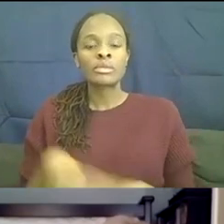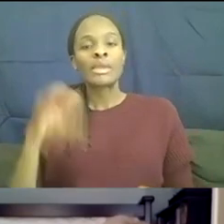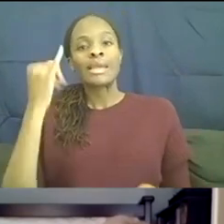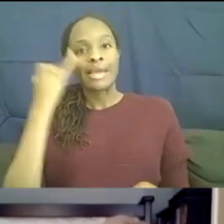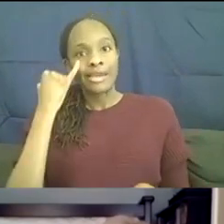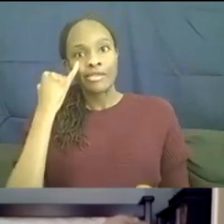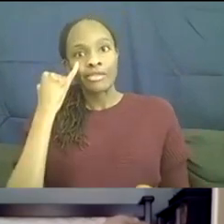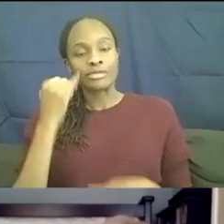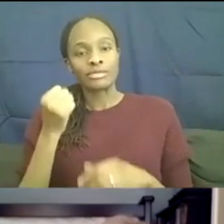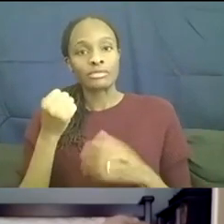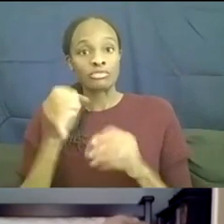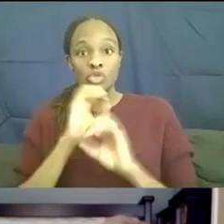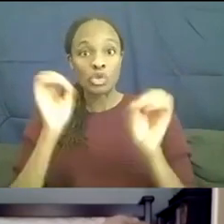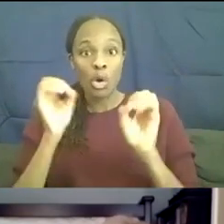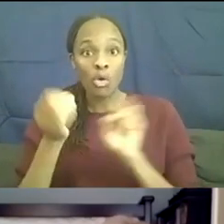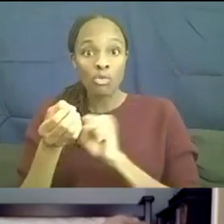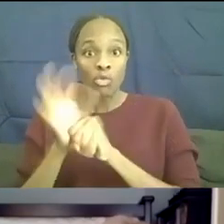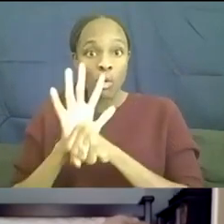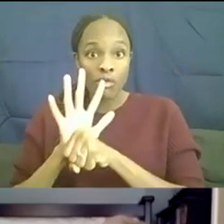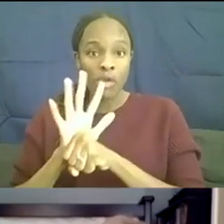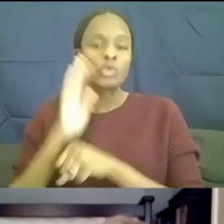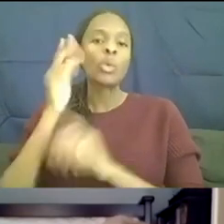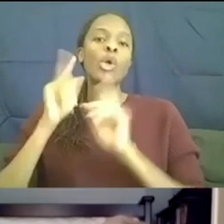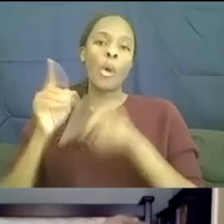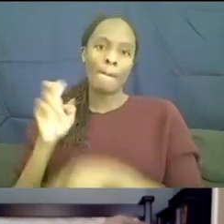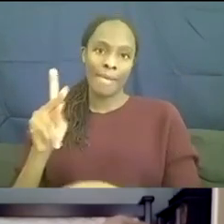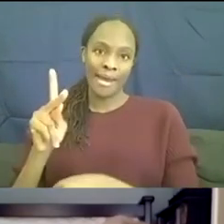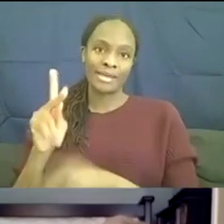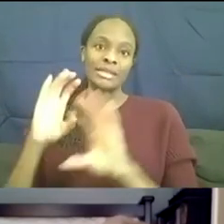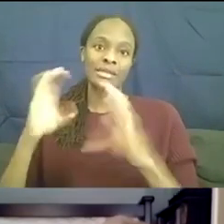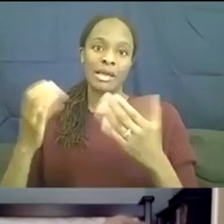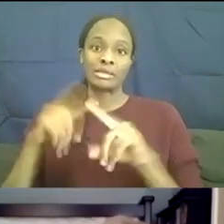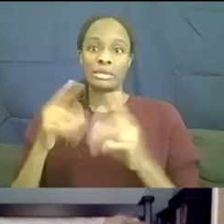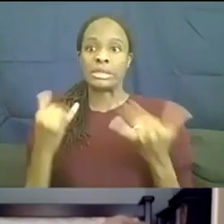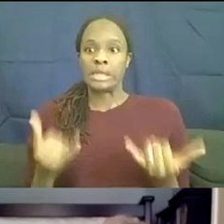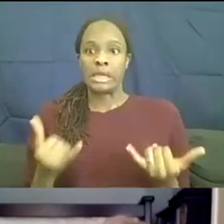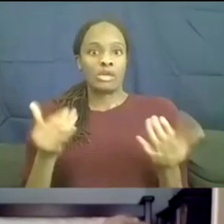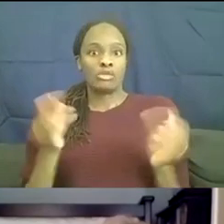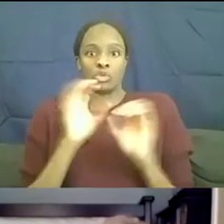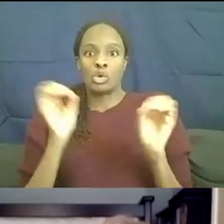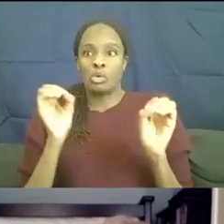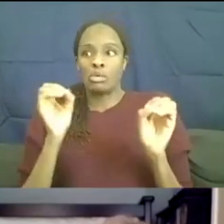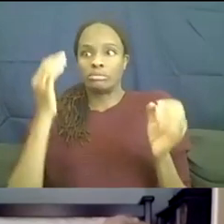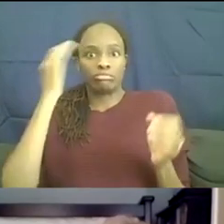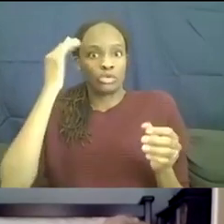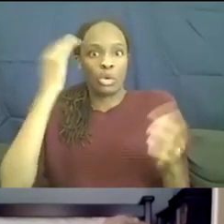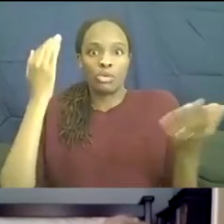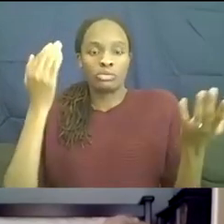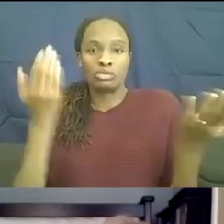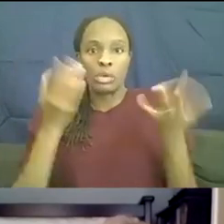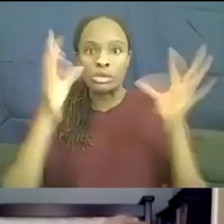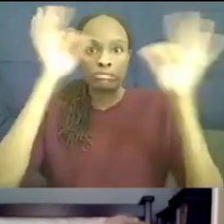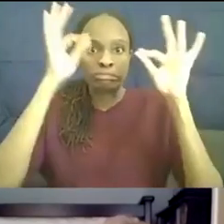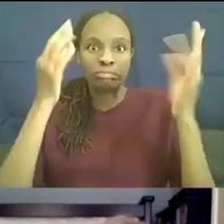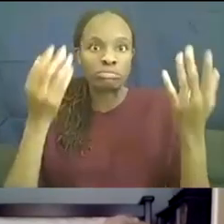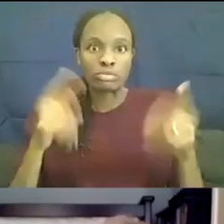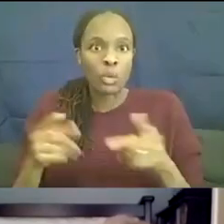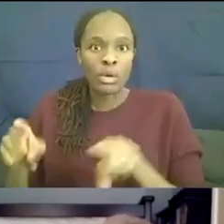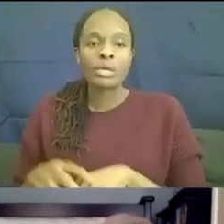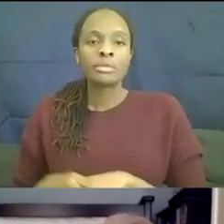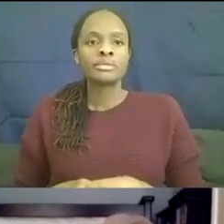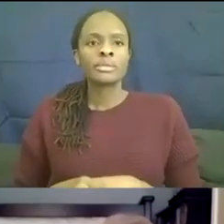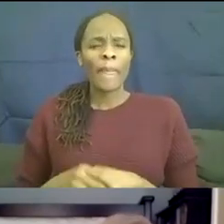coronavirus, he'll go back, you know, he'll be back in the classes. But right now, nobody knows what's going on here. Right. And how have you guys been